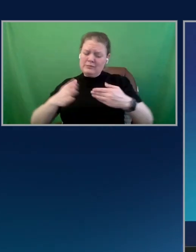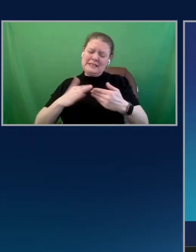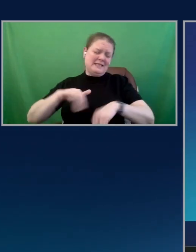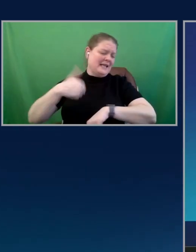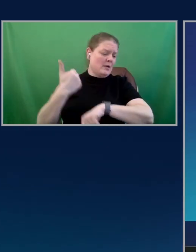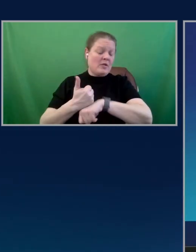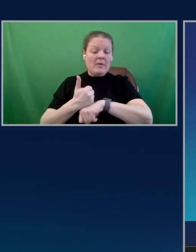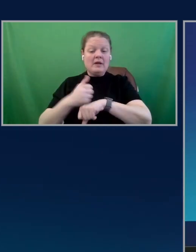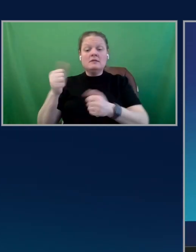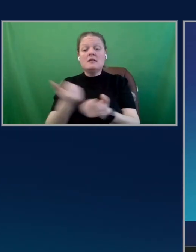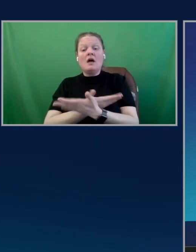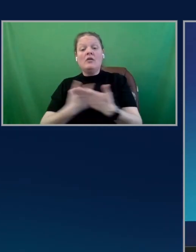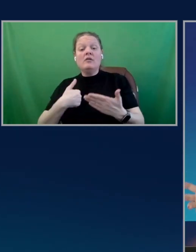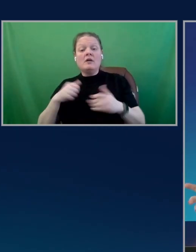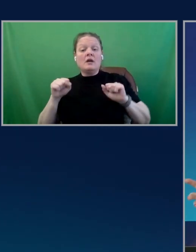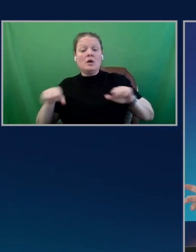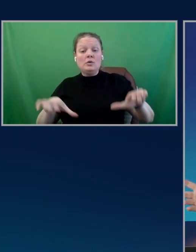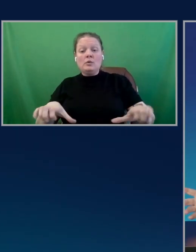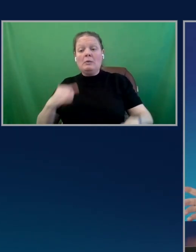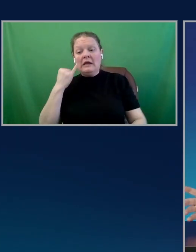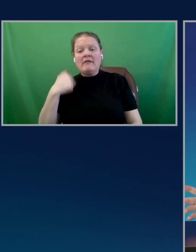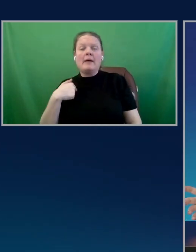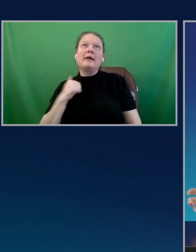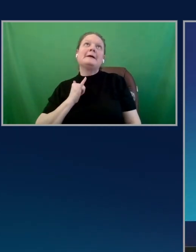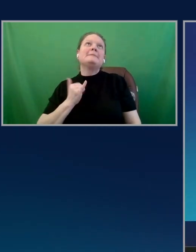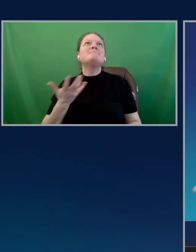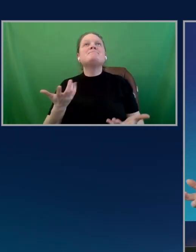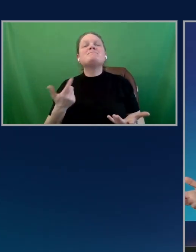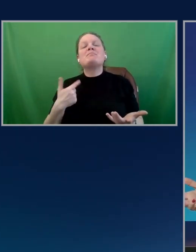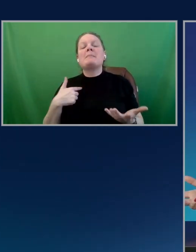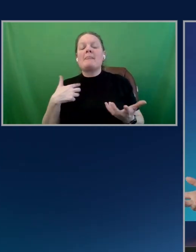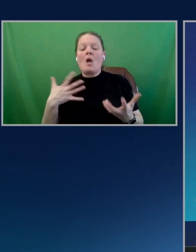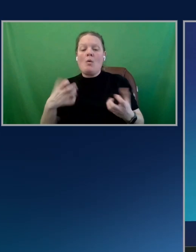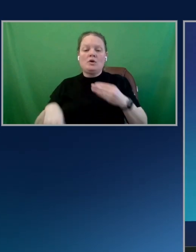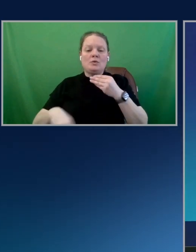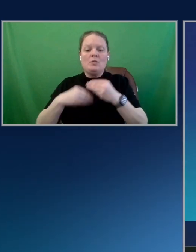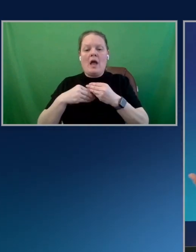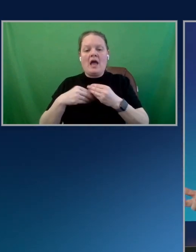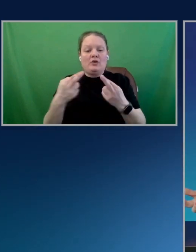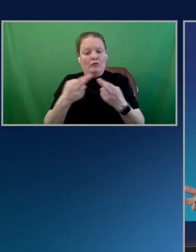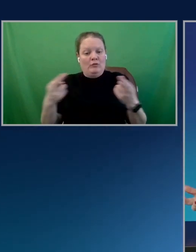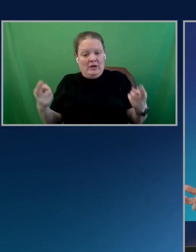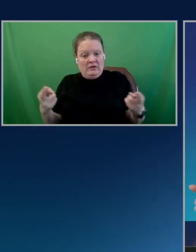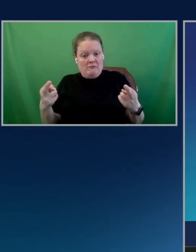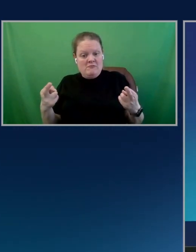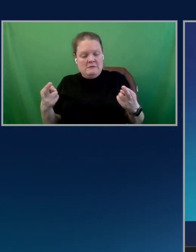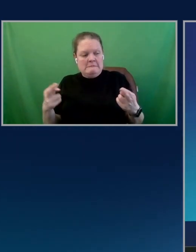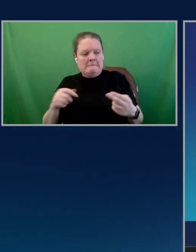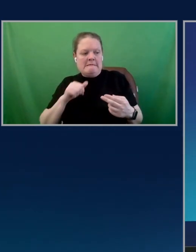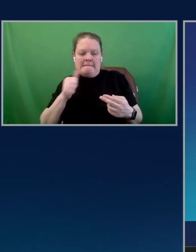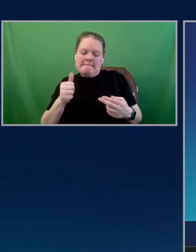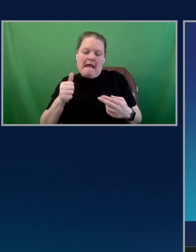thing that I can do is if I'm like, oh, I want to add a resource that isn't natively